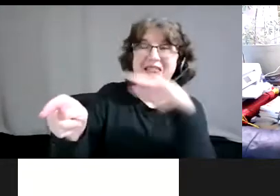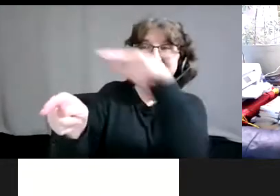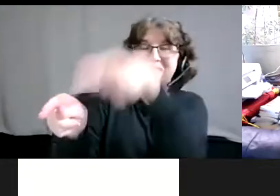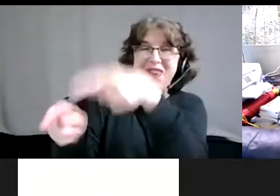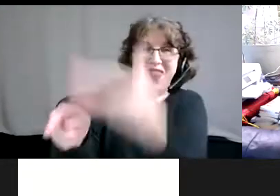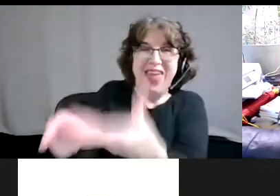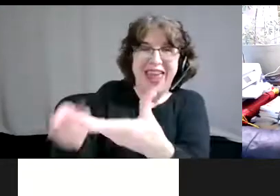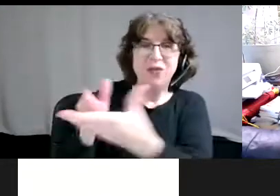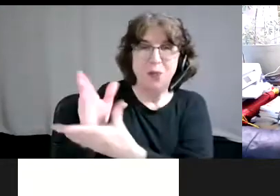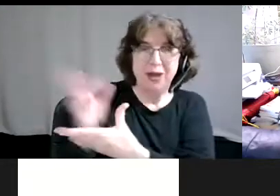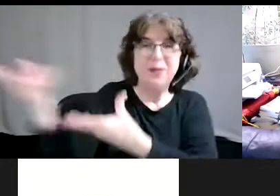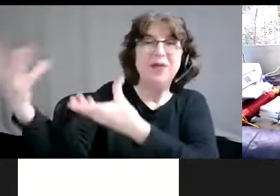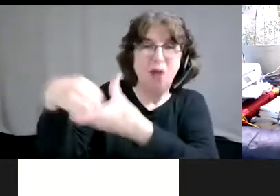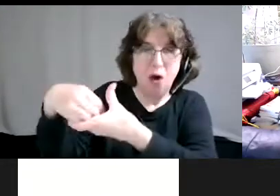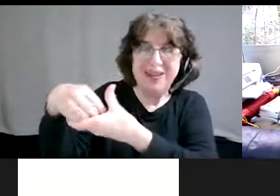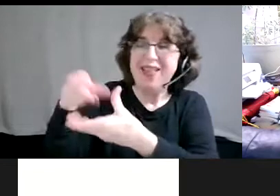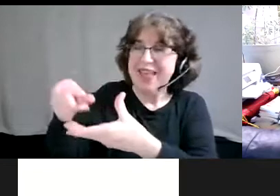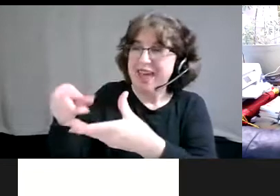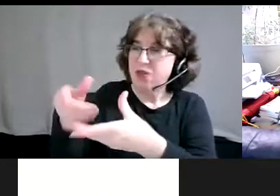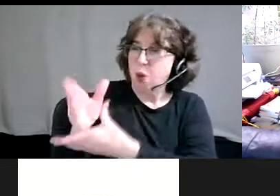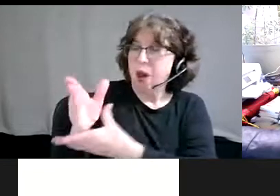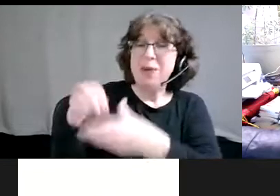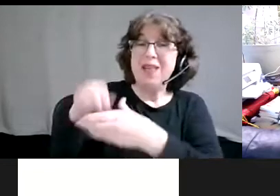in a way that they feel the most comfortable.